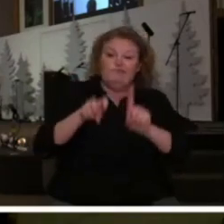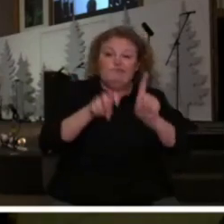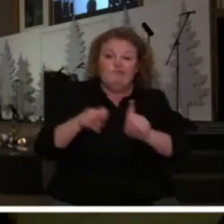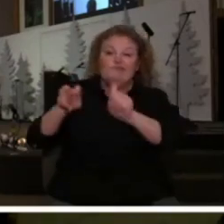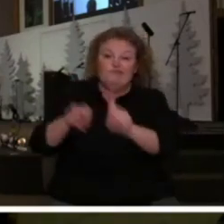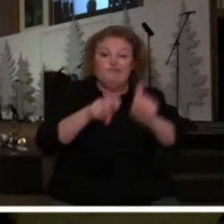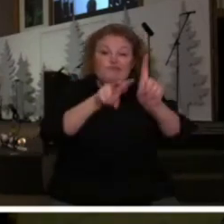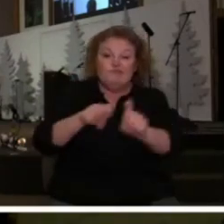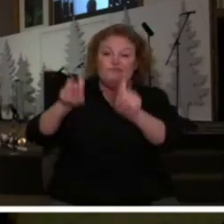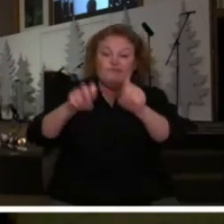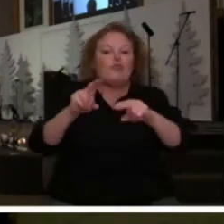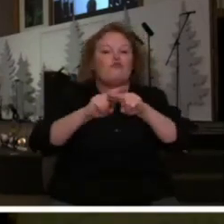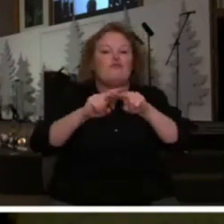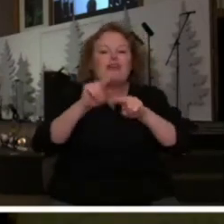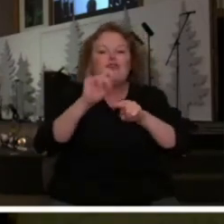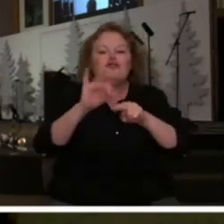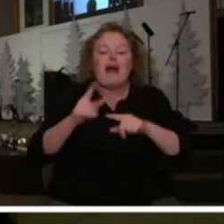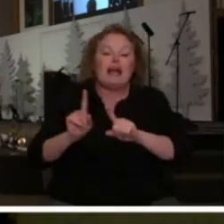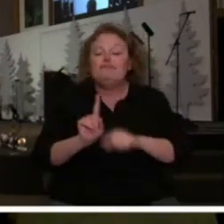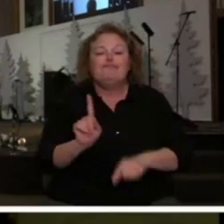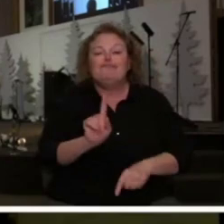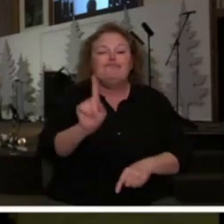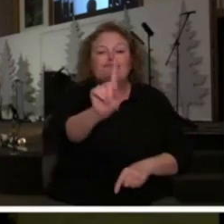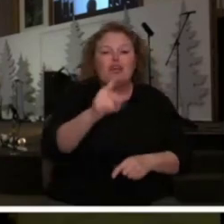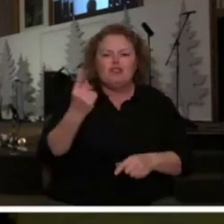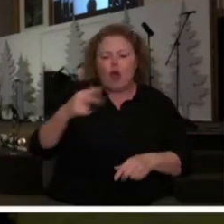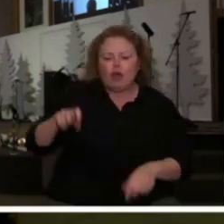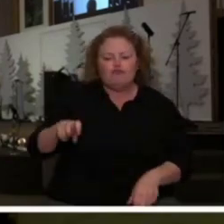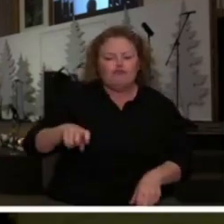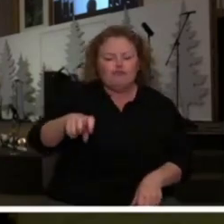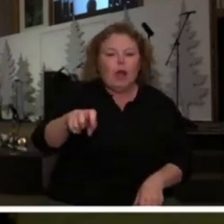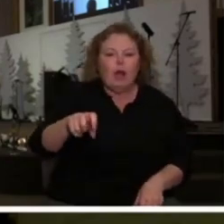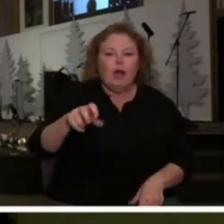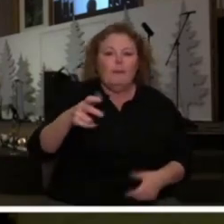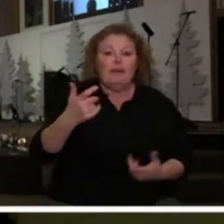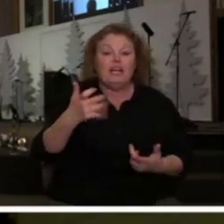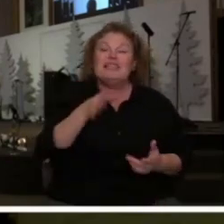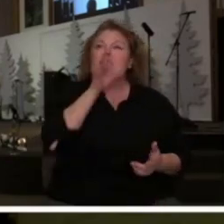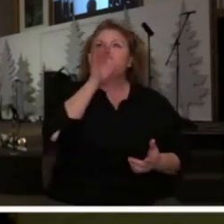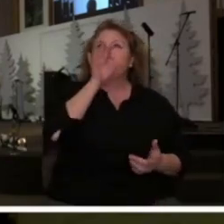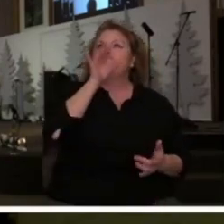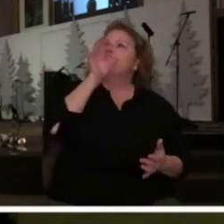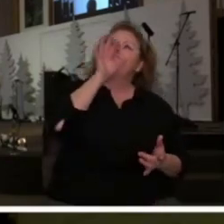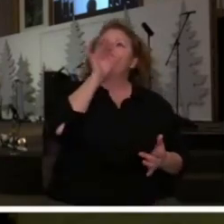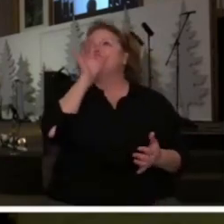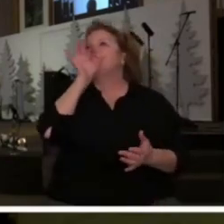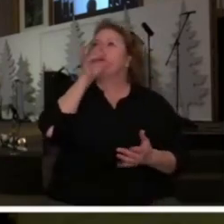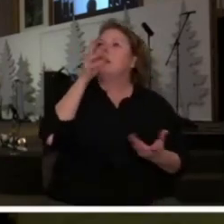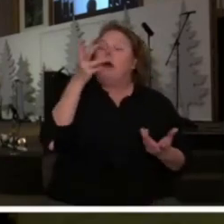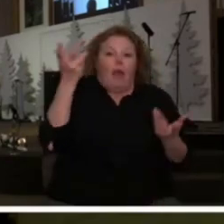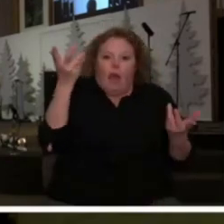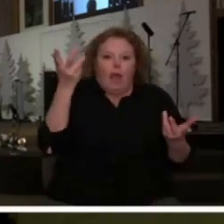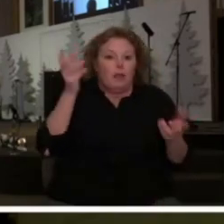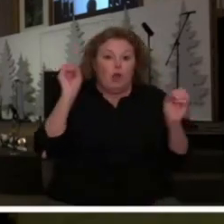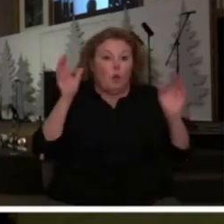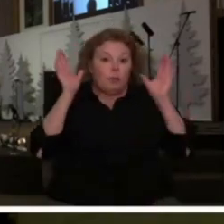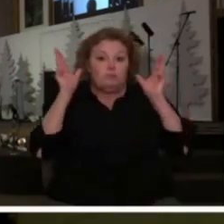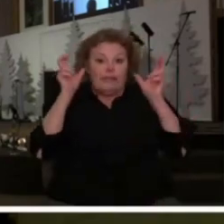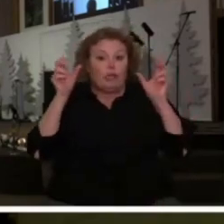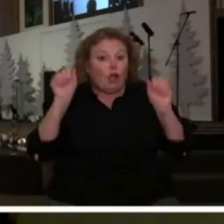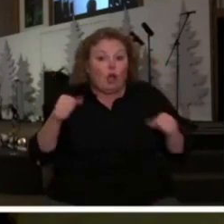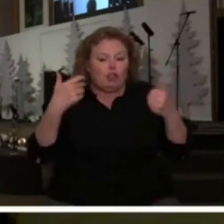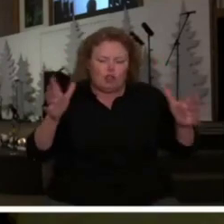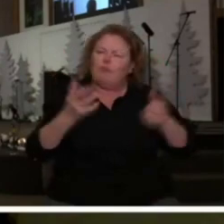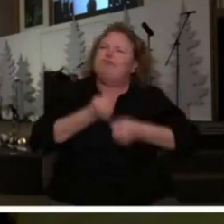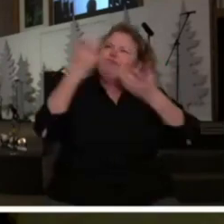for miles next to those tracks knowing there's nobody around out there that can hear him as he touches the throne of God. That became his altar. And